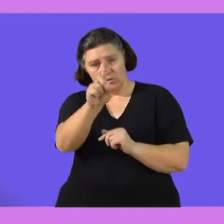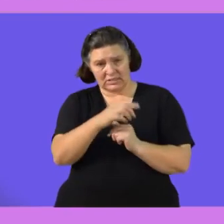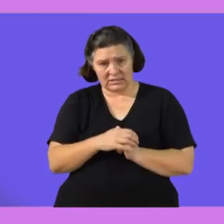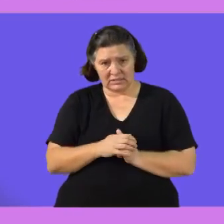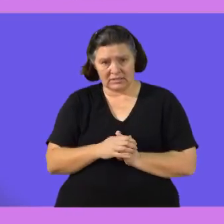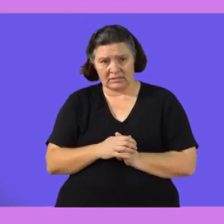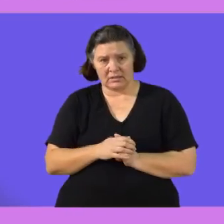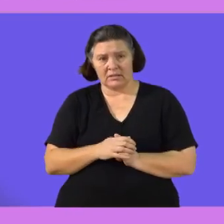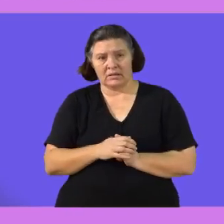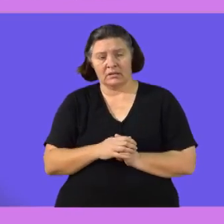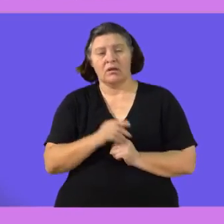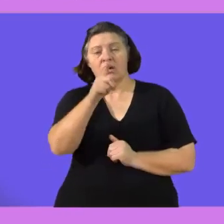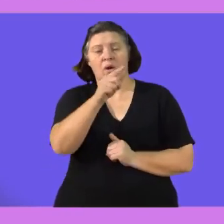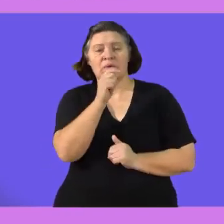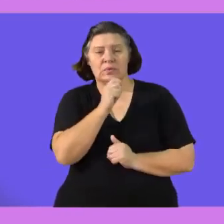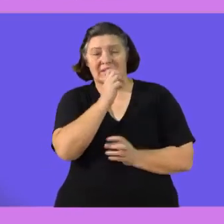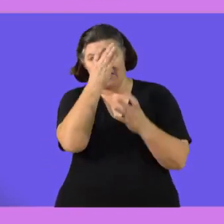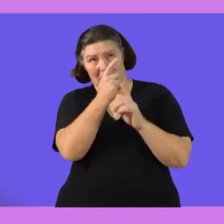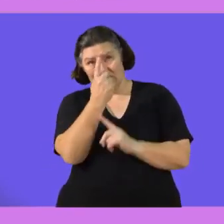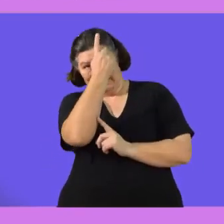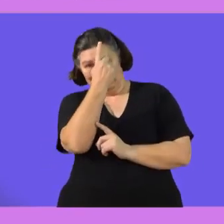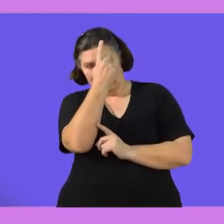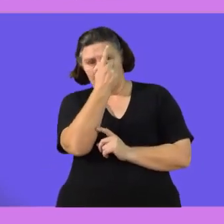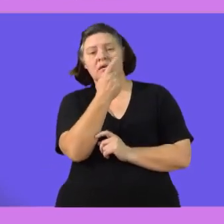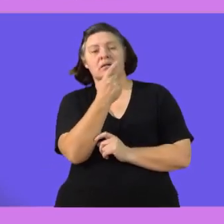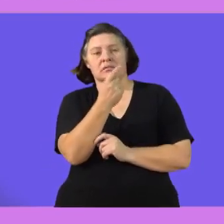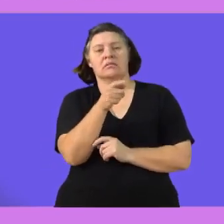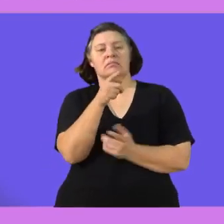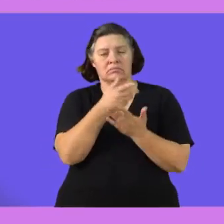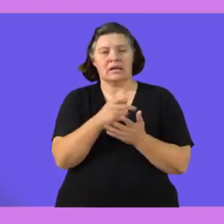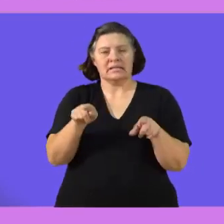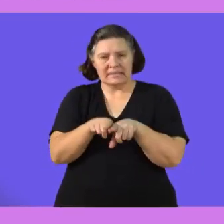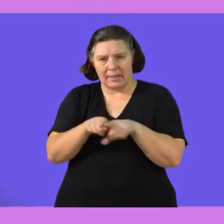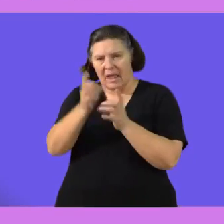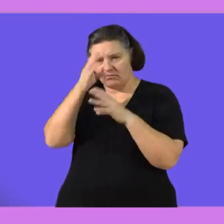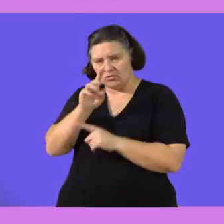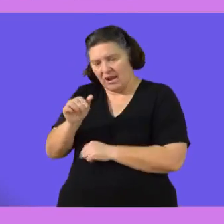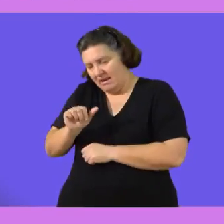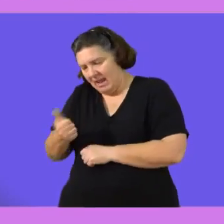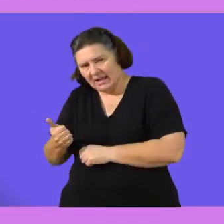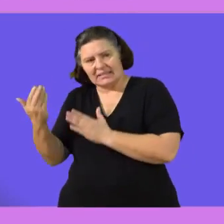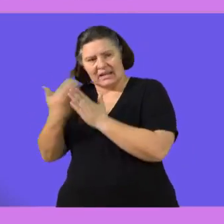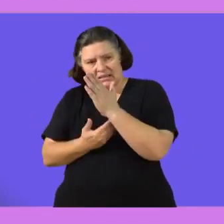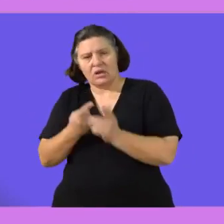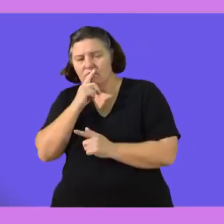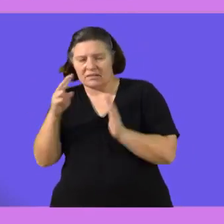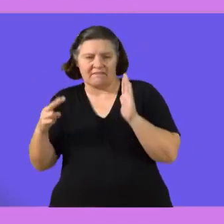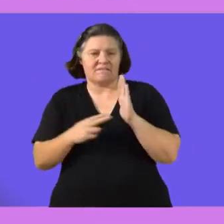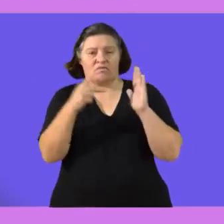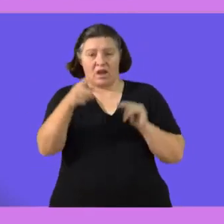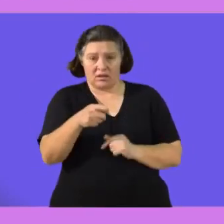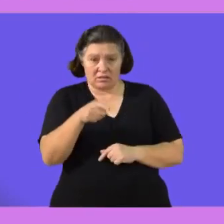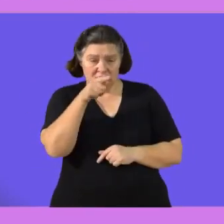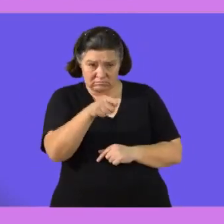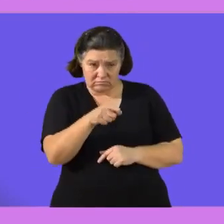for this week your instructions use the information on the slide as well as the information on the next slide to